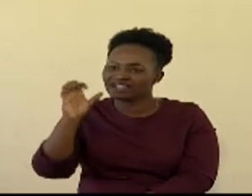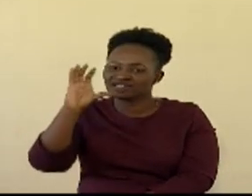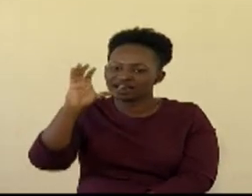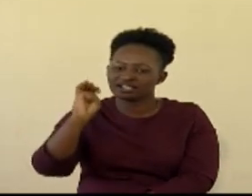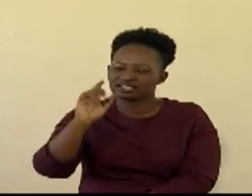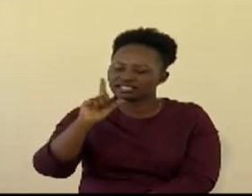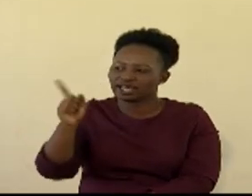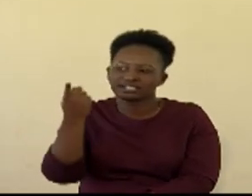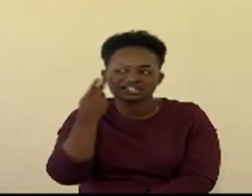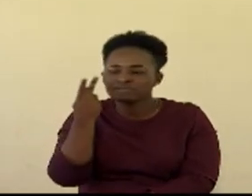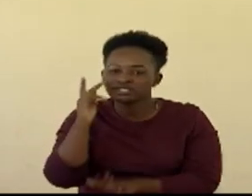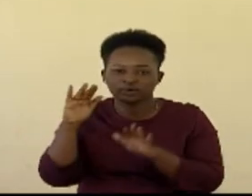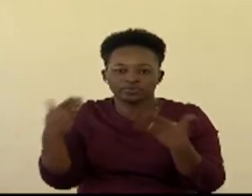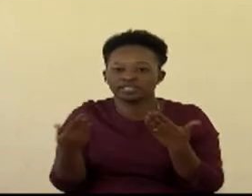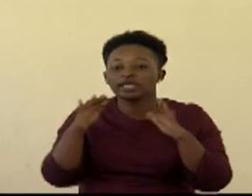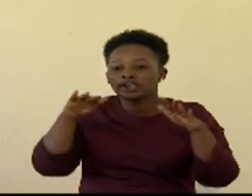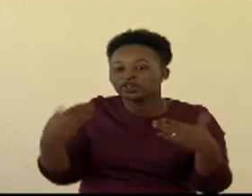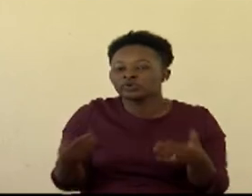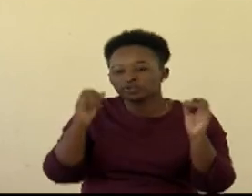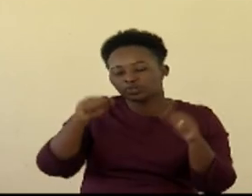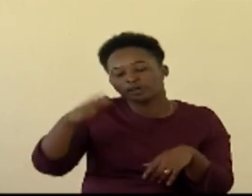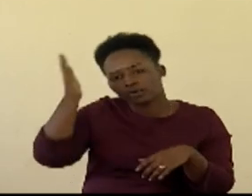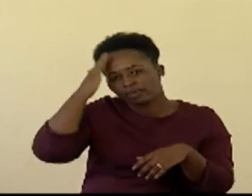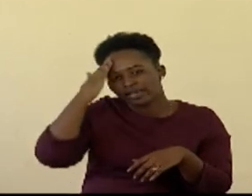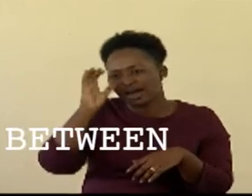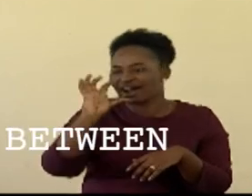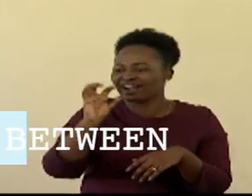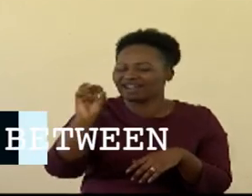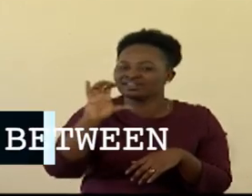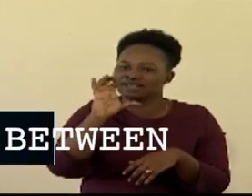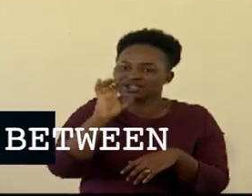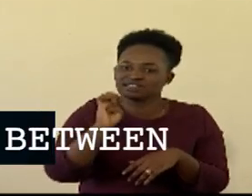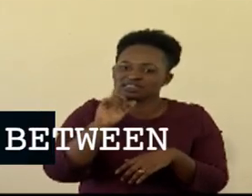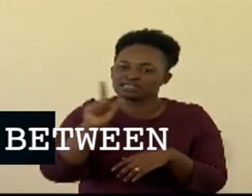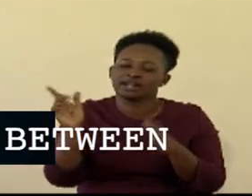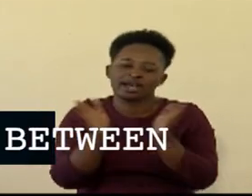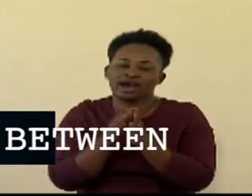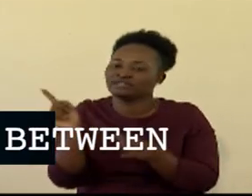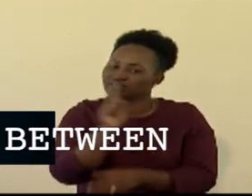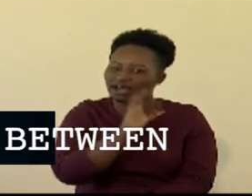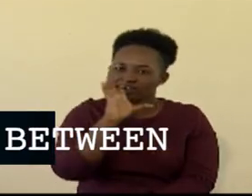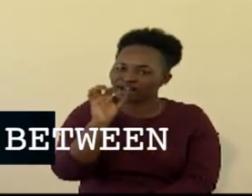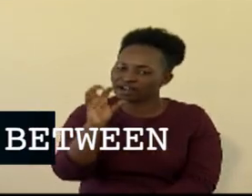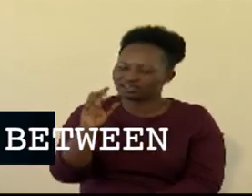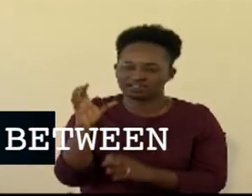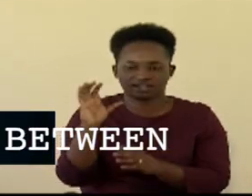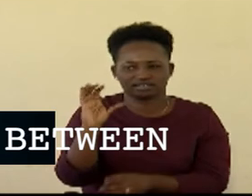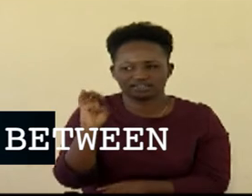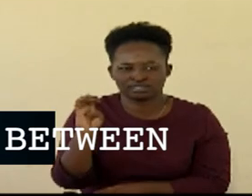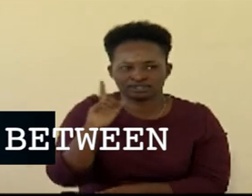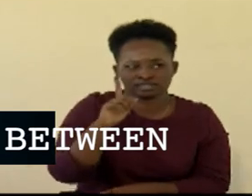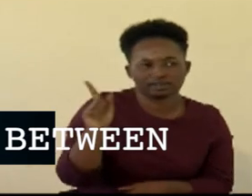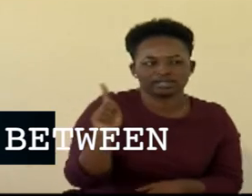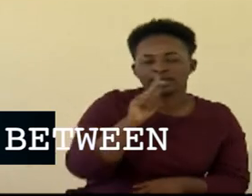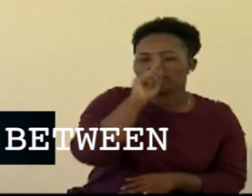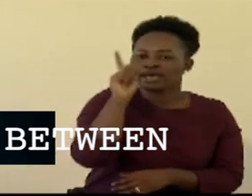be able to tell a cancerous cell and a non-cancerous cell a cell that has uncontrolled cell could it